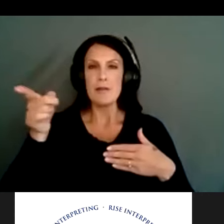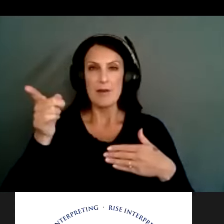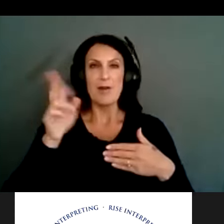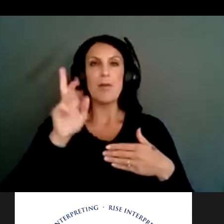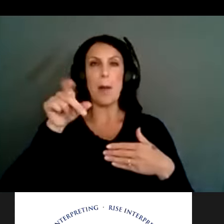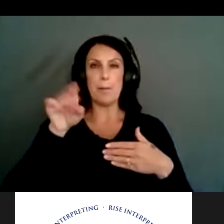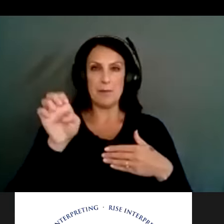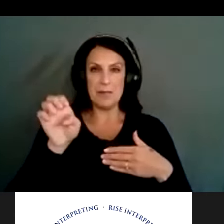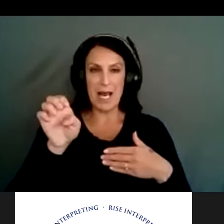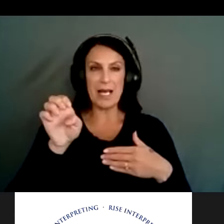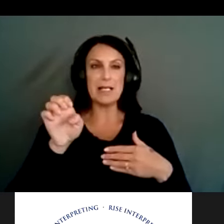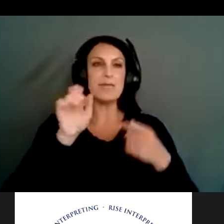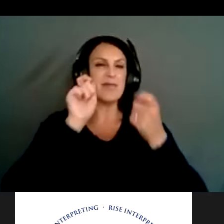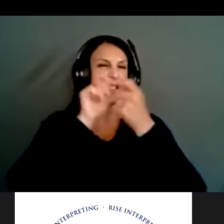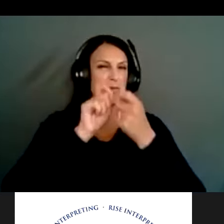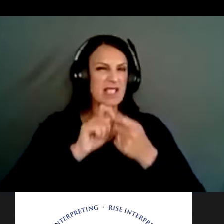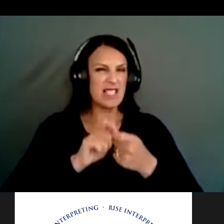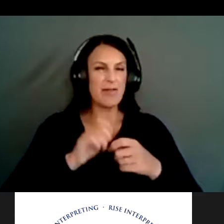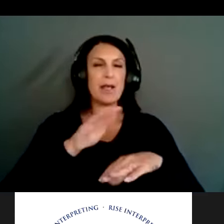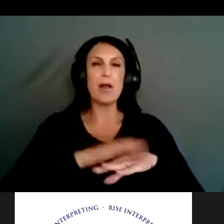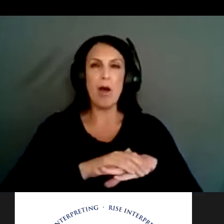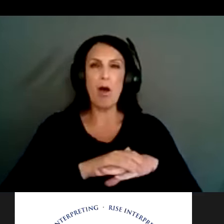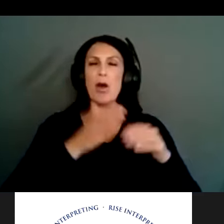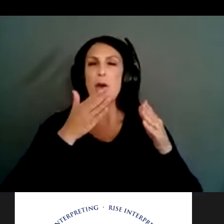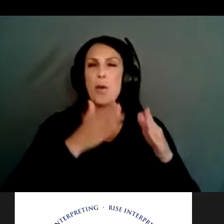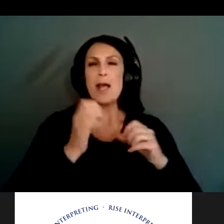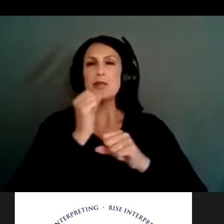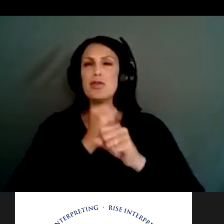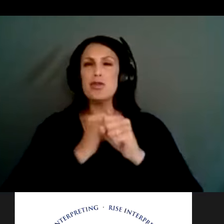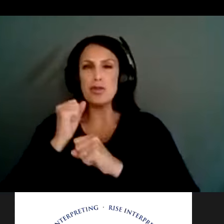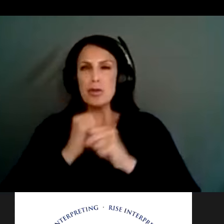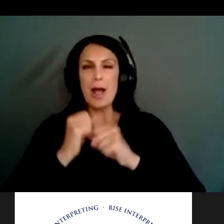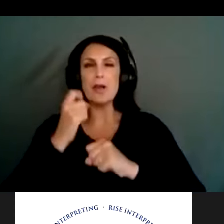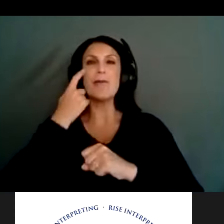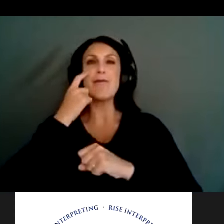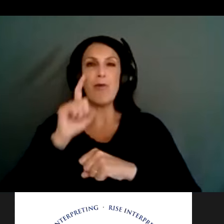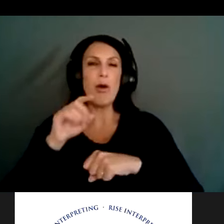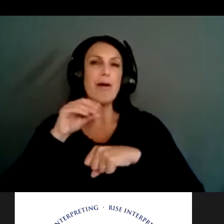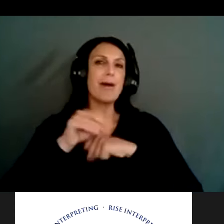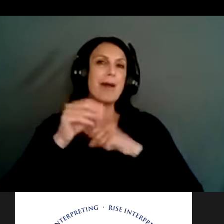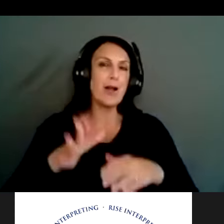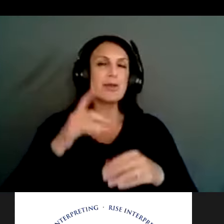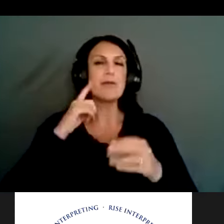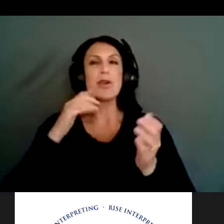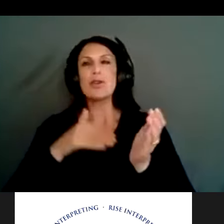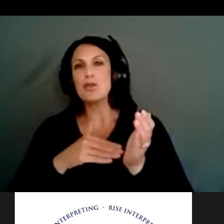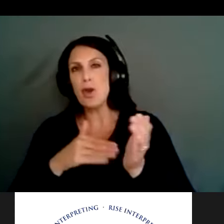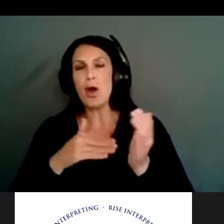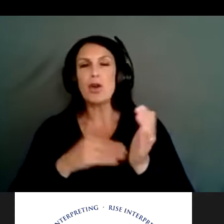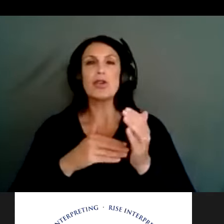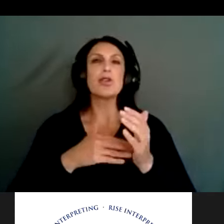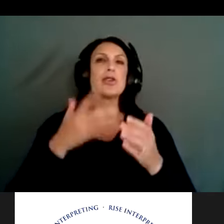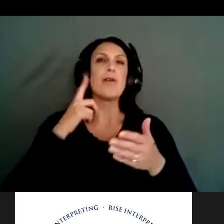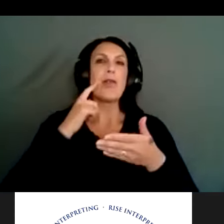training, which is specifically counseling on lethal means strategies for clinical providers, but primarily focused on that